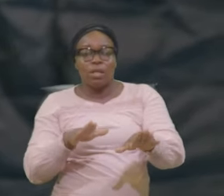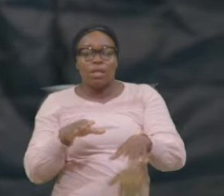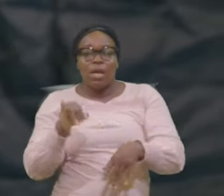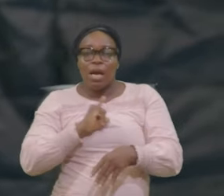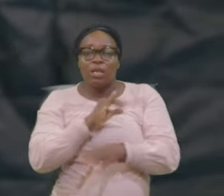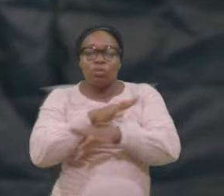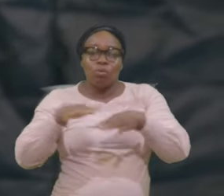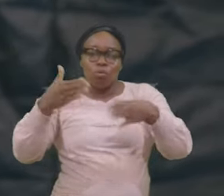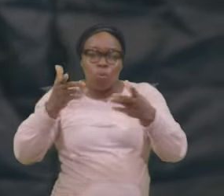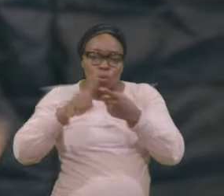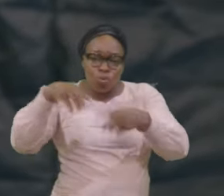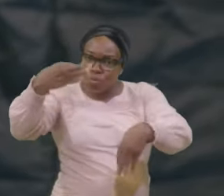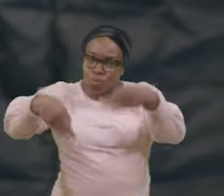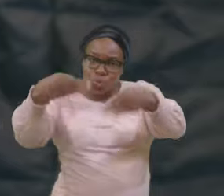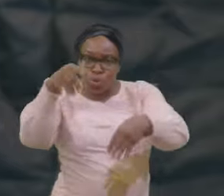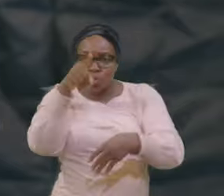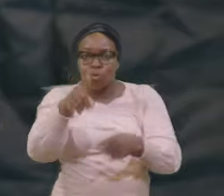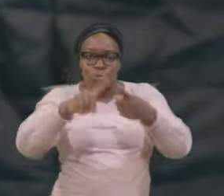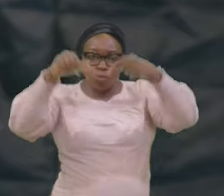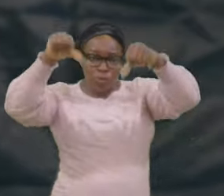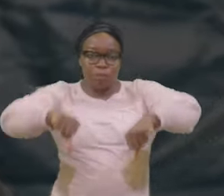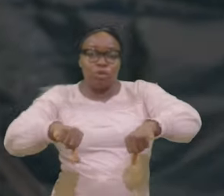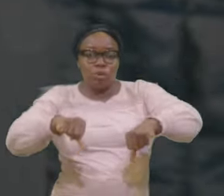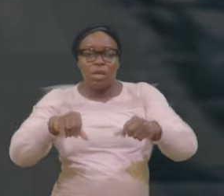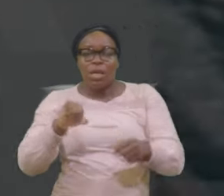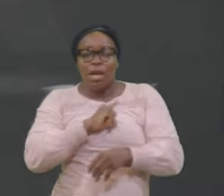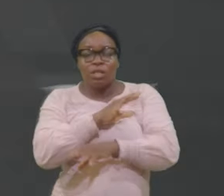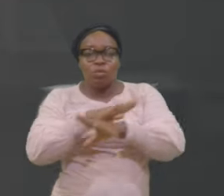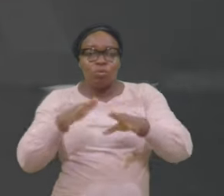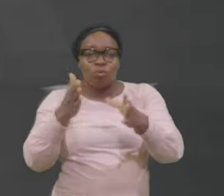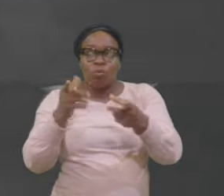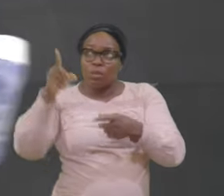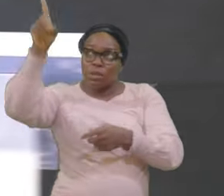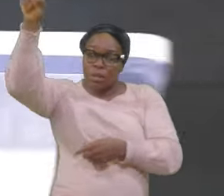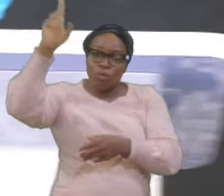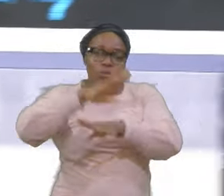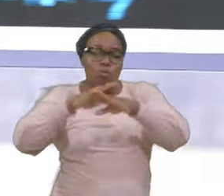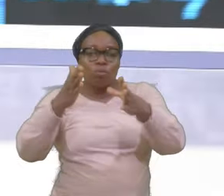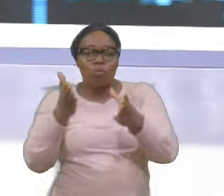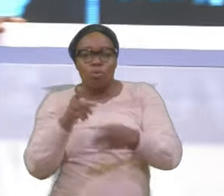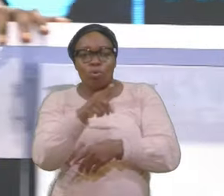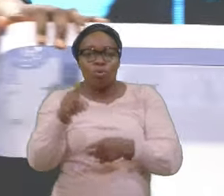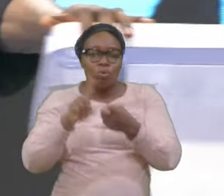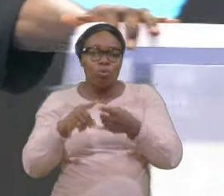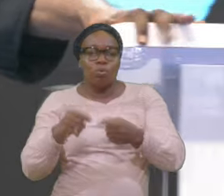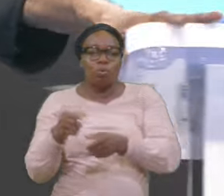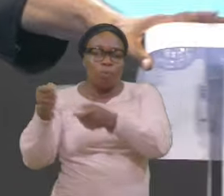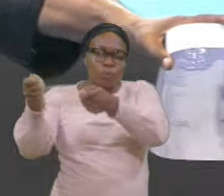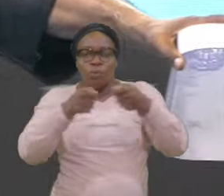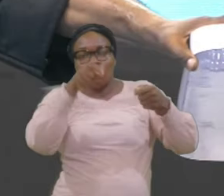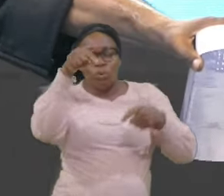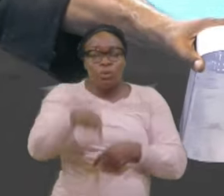interested in your emptiness I'm not interested in blowing you down Cutting you